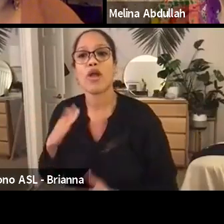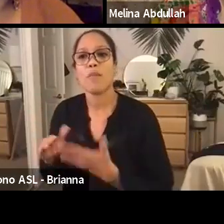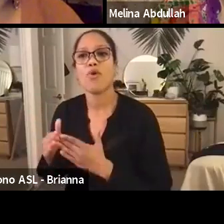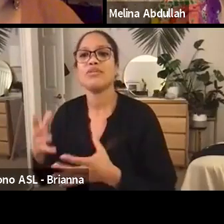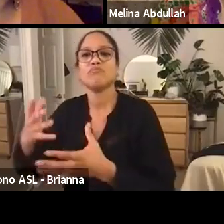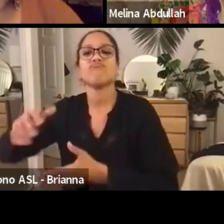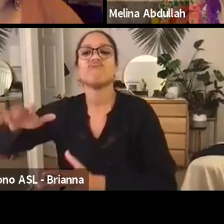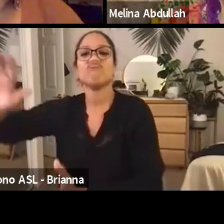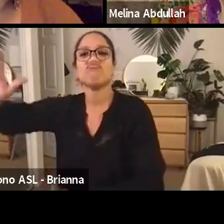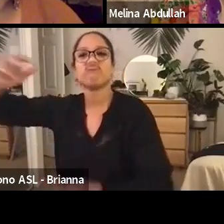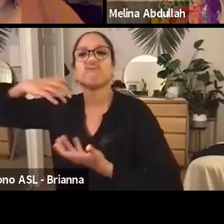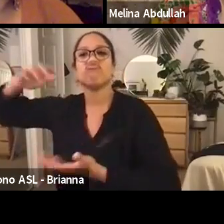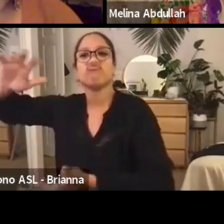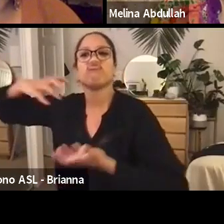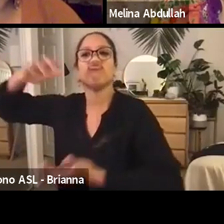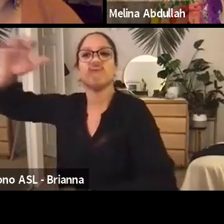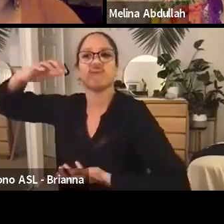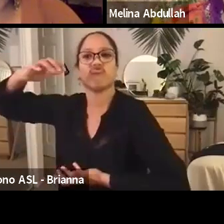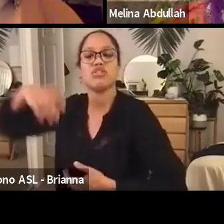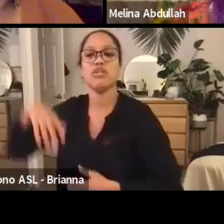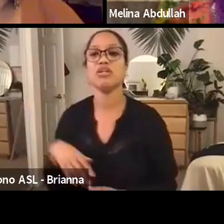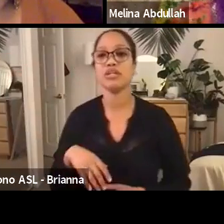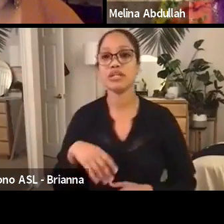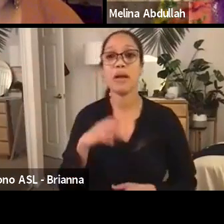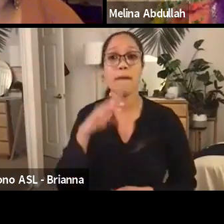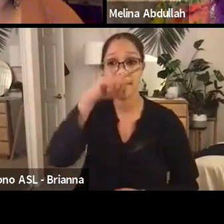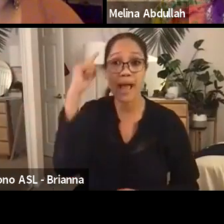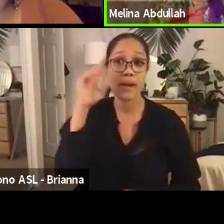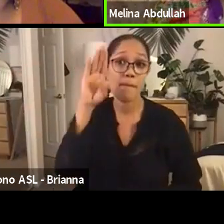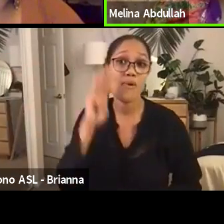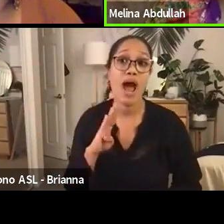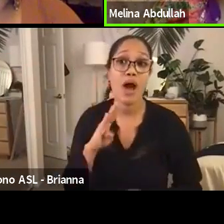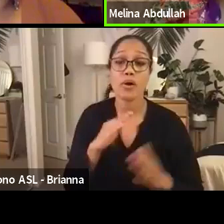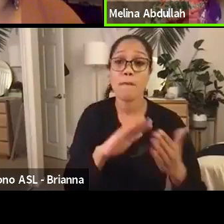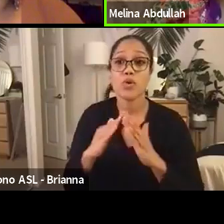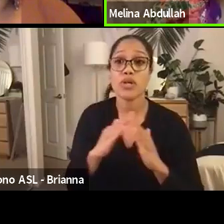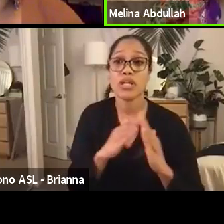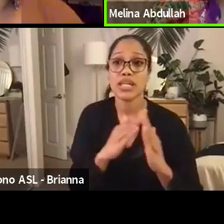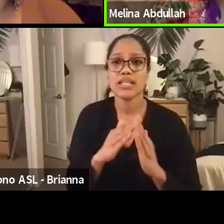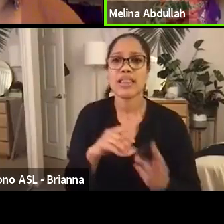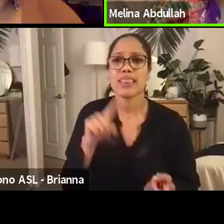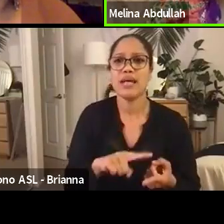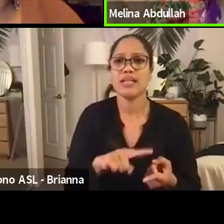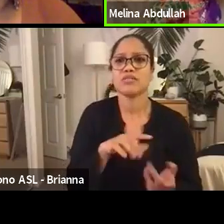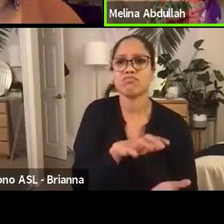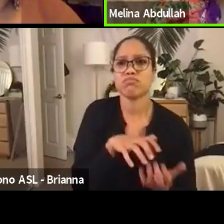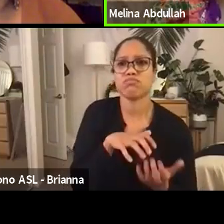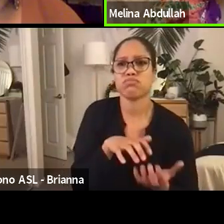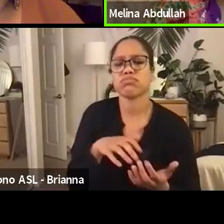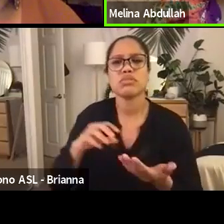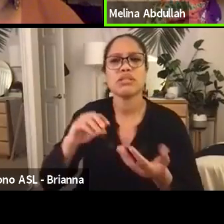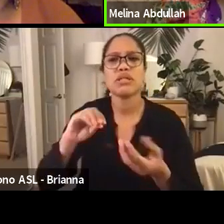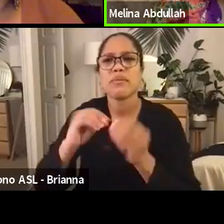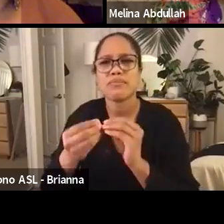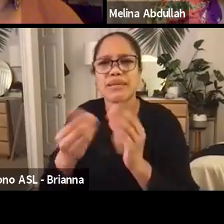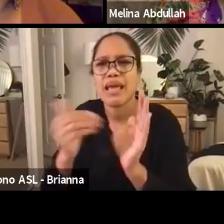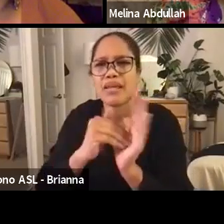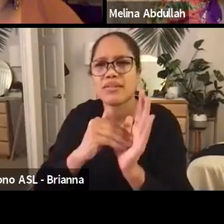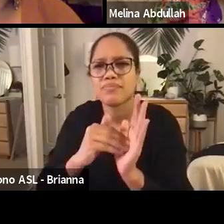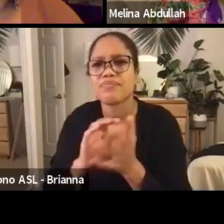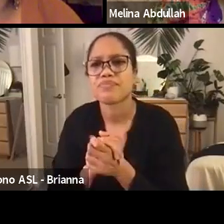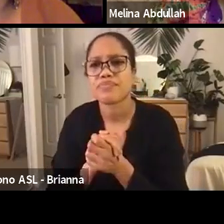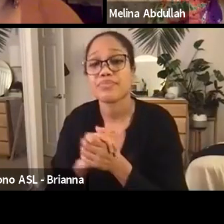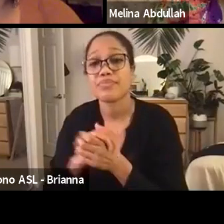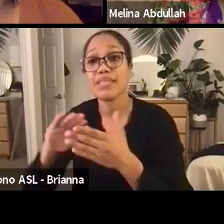$15 in communities of color in comparison. And so. Say that again, say the, the ratio again. So for,